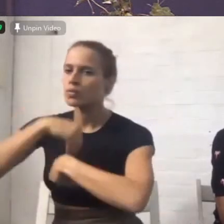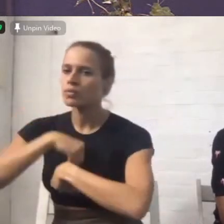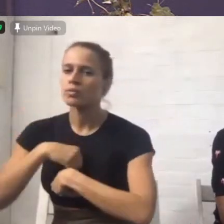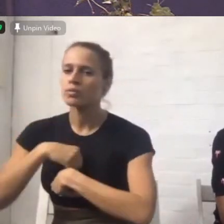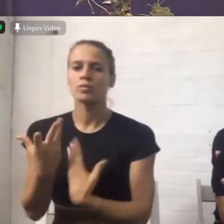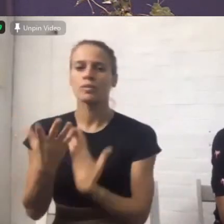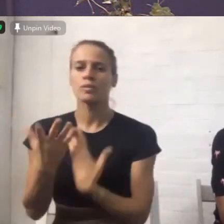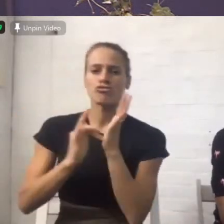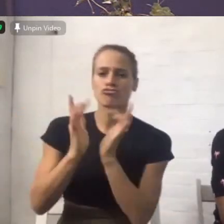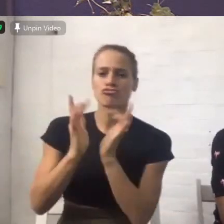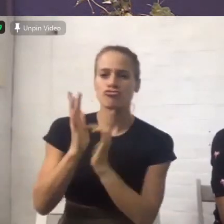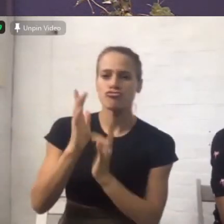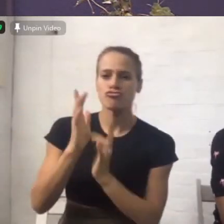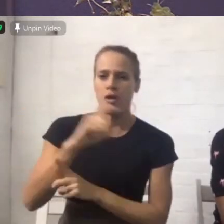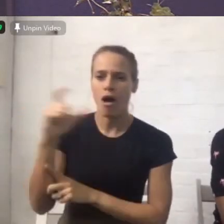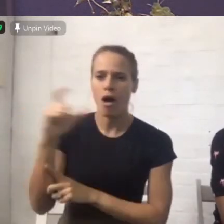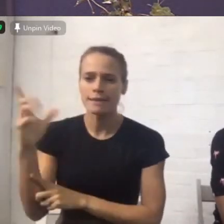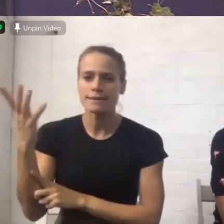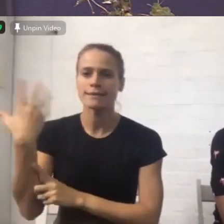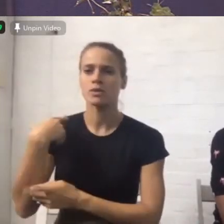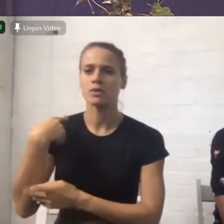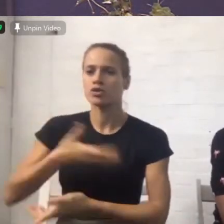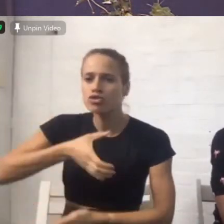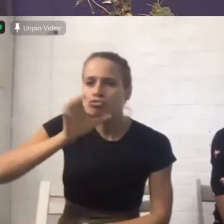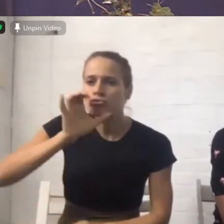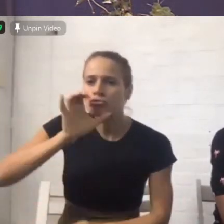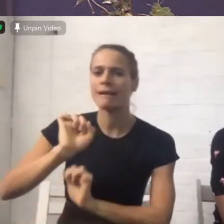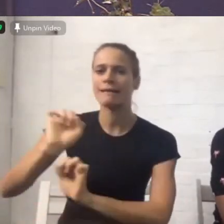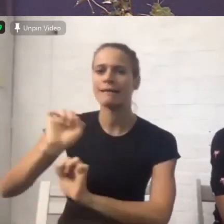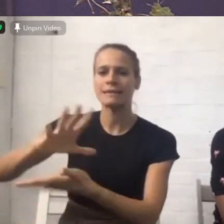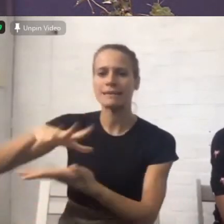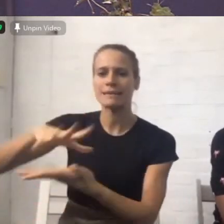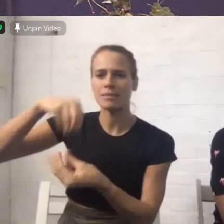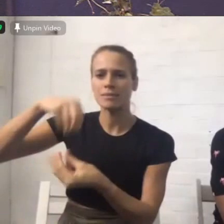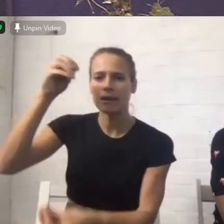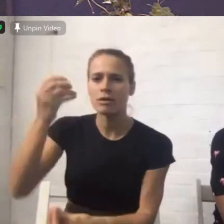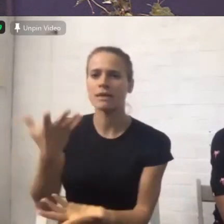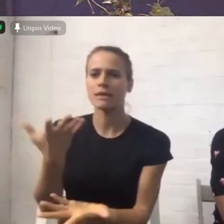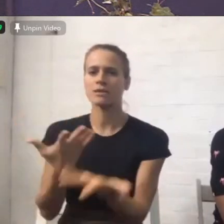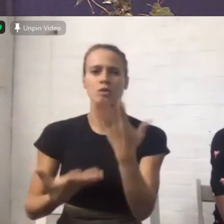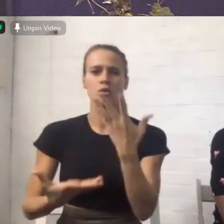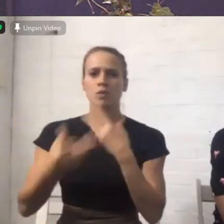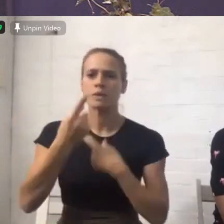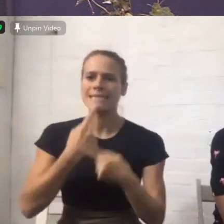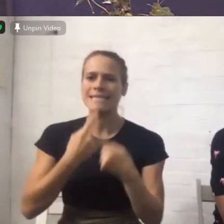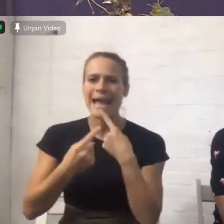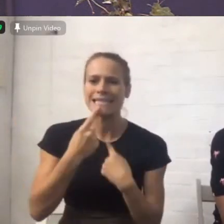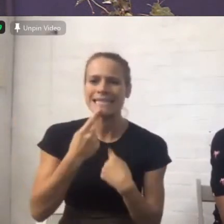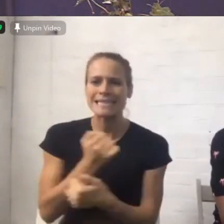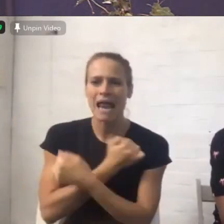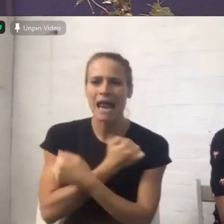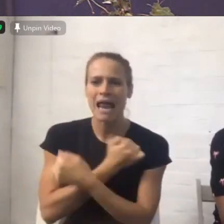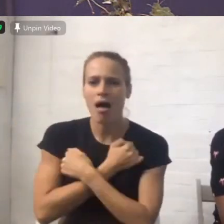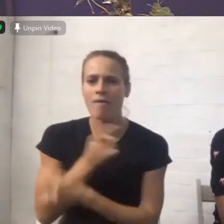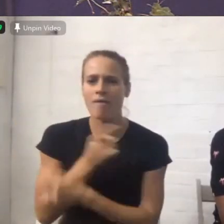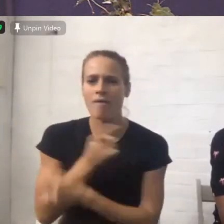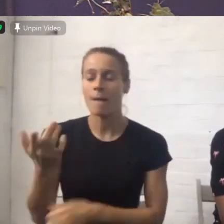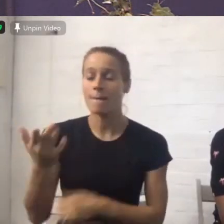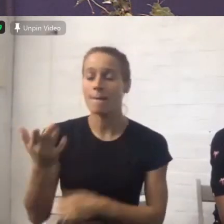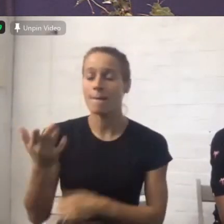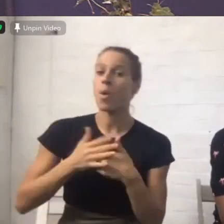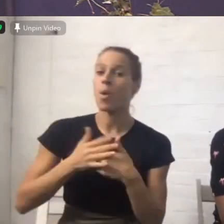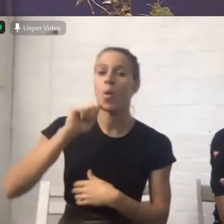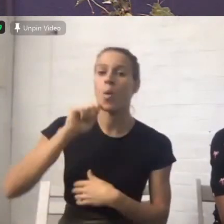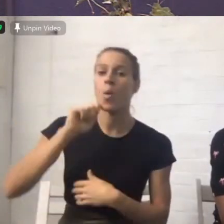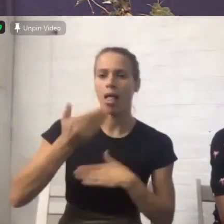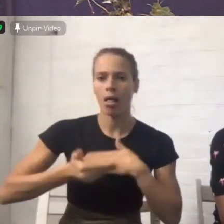taste of the father's love the more you will live in a restored condition of